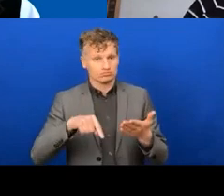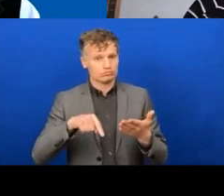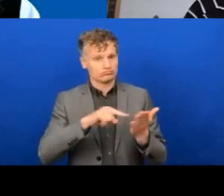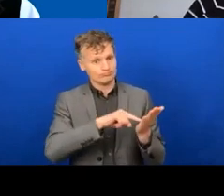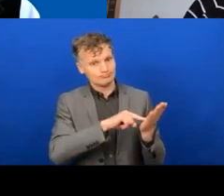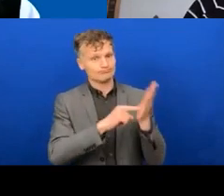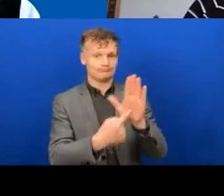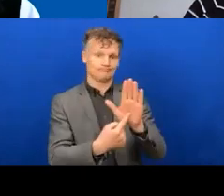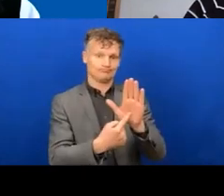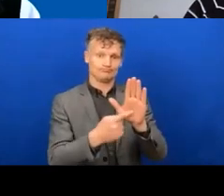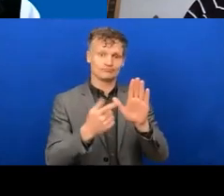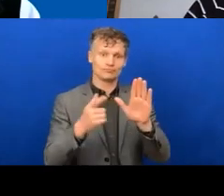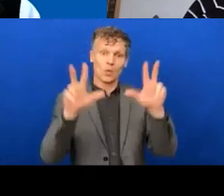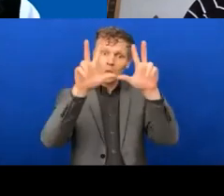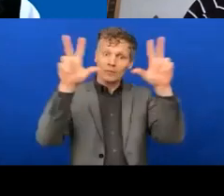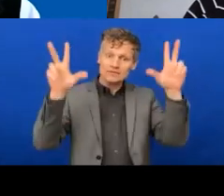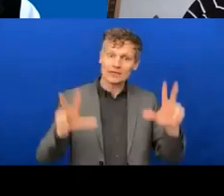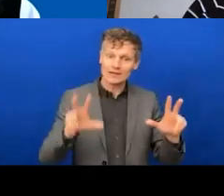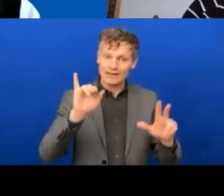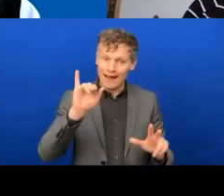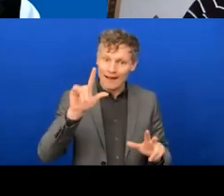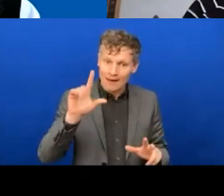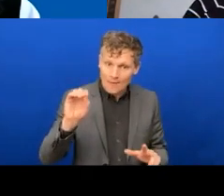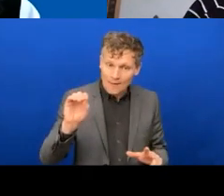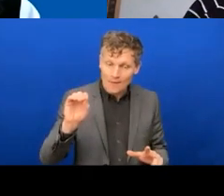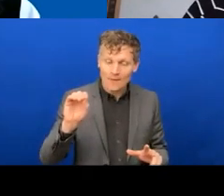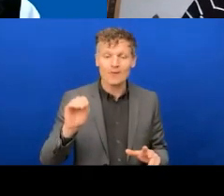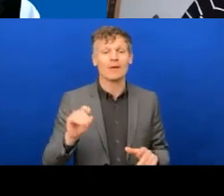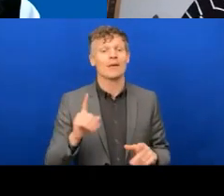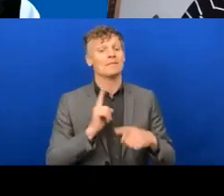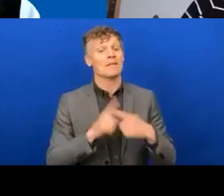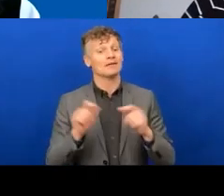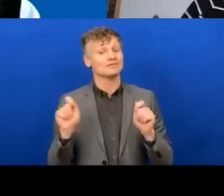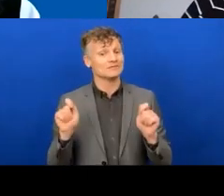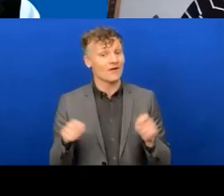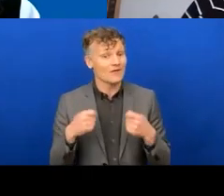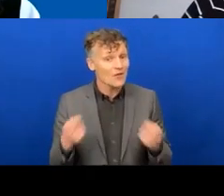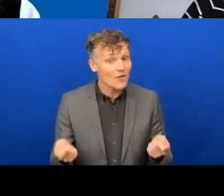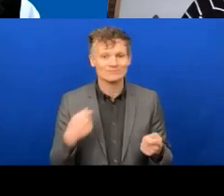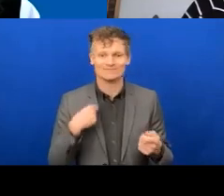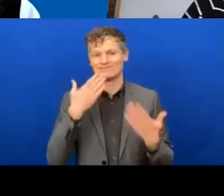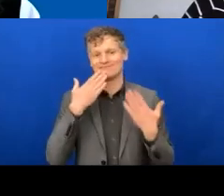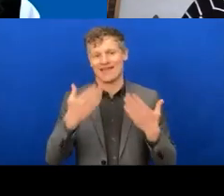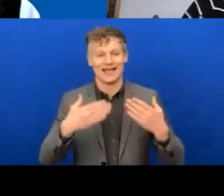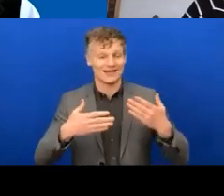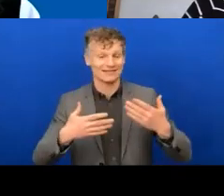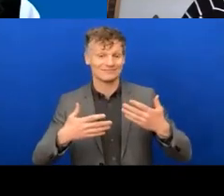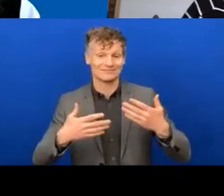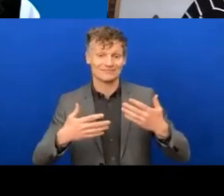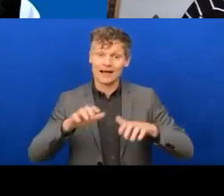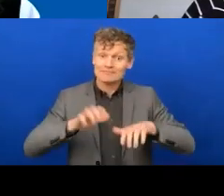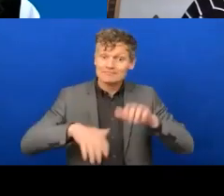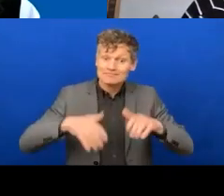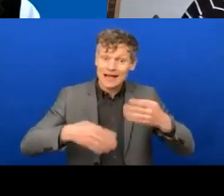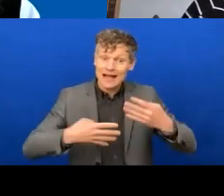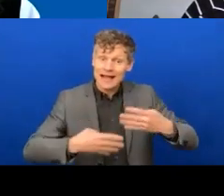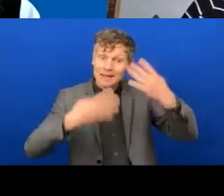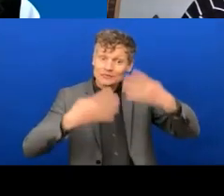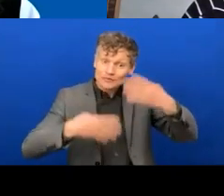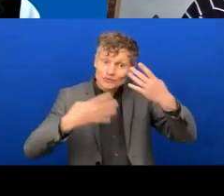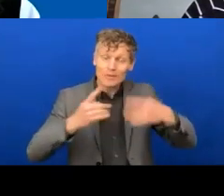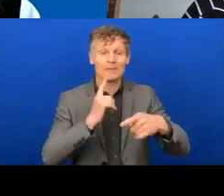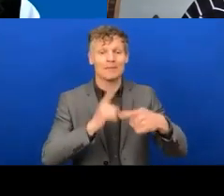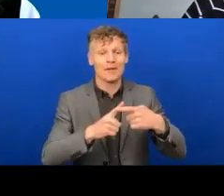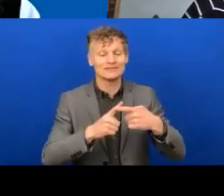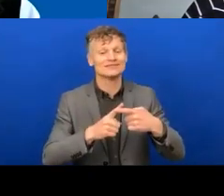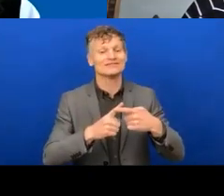ILO website. And then of course, I want to thank, uh, the, the live captioner, uh, live captioners, international sign language